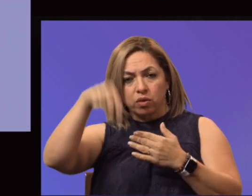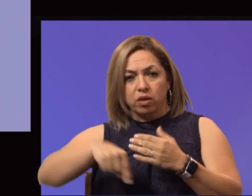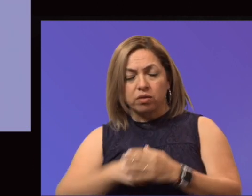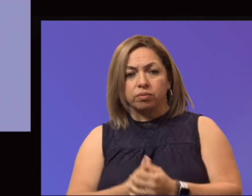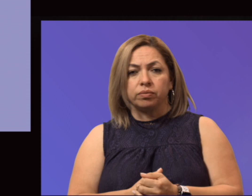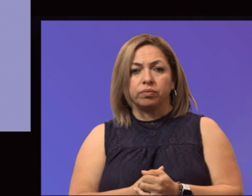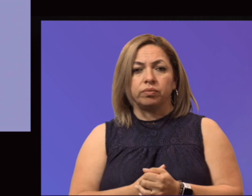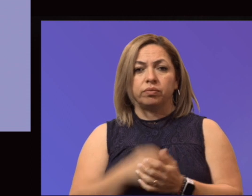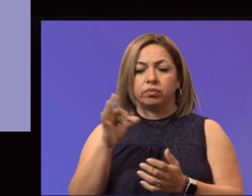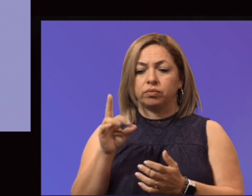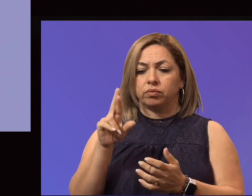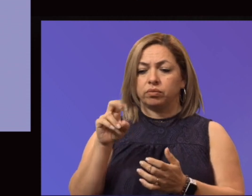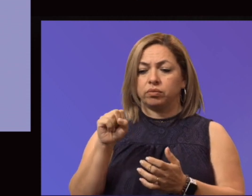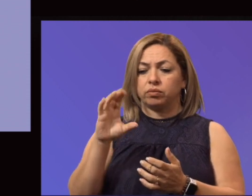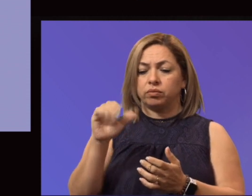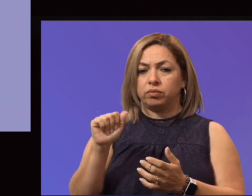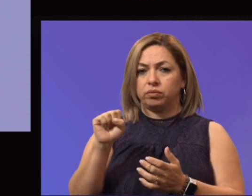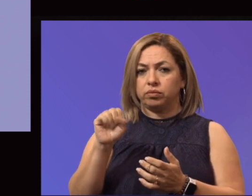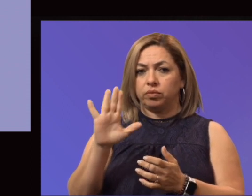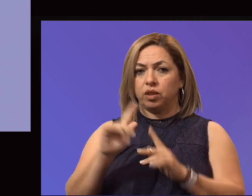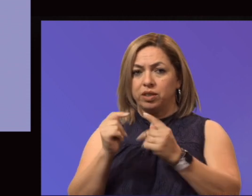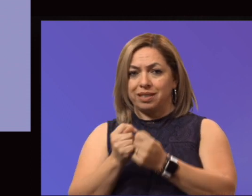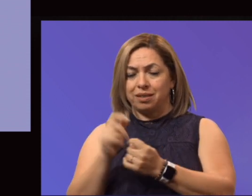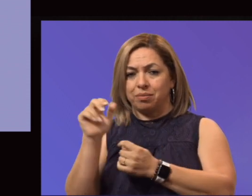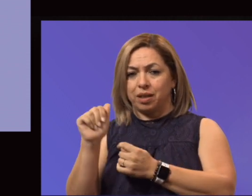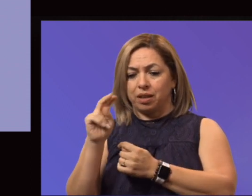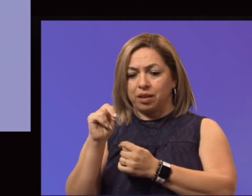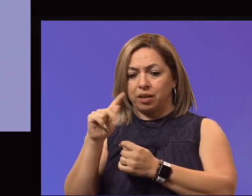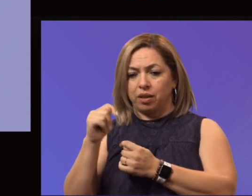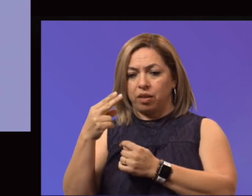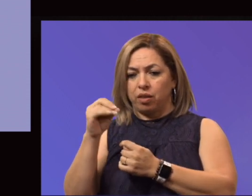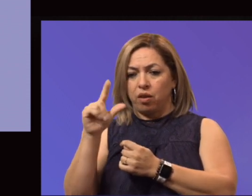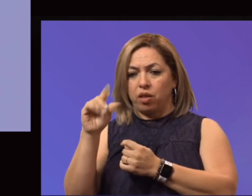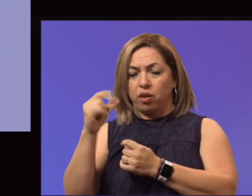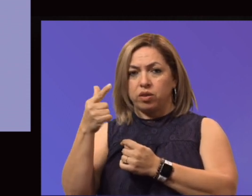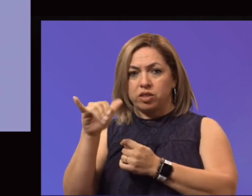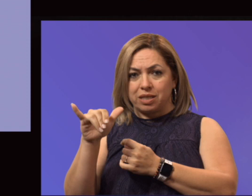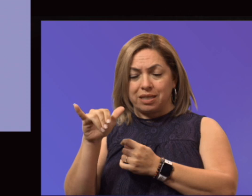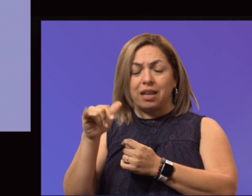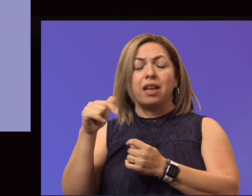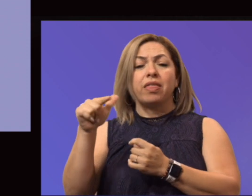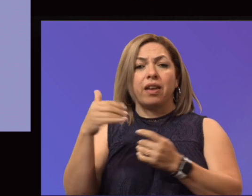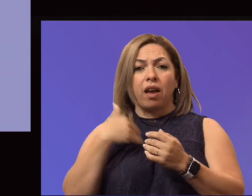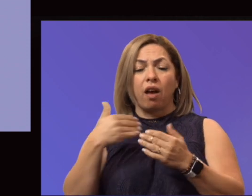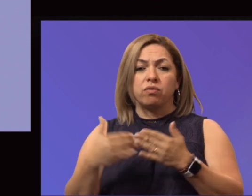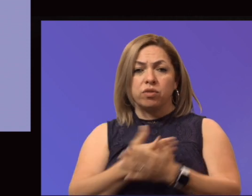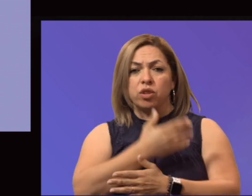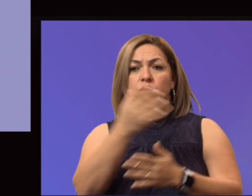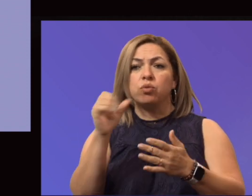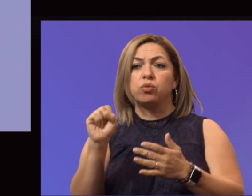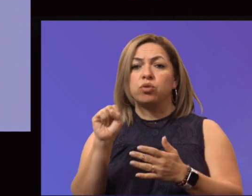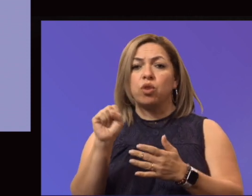Ms. Frescas and her team, the Anthology. This is EPCC's new area planning software, and we're